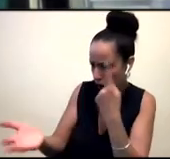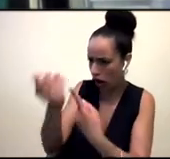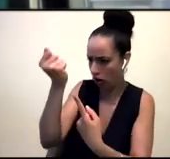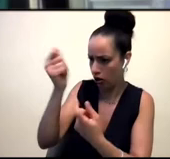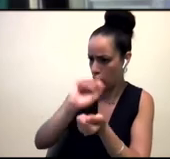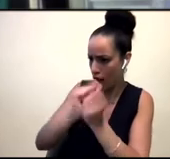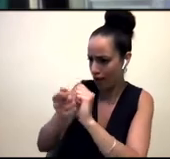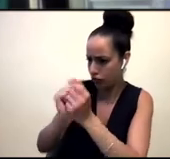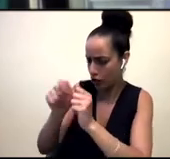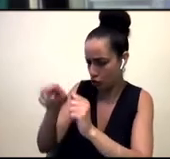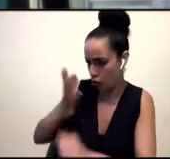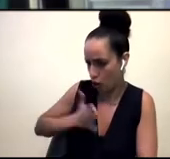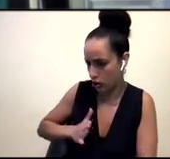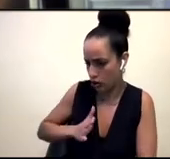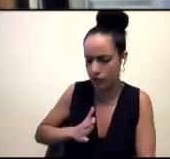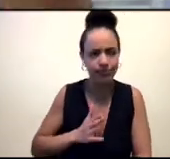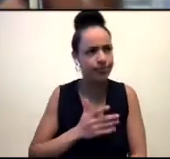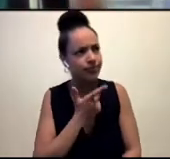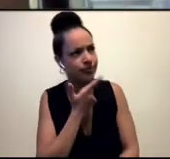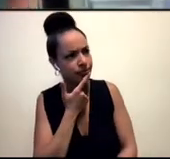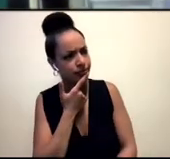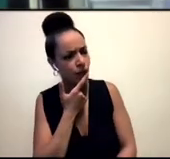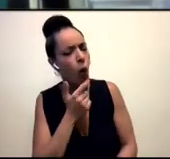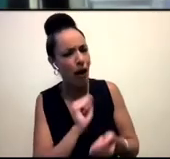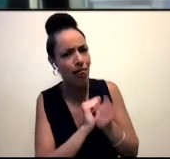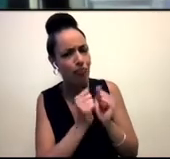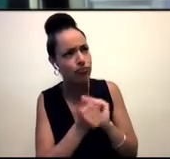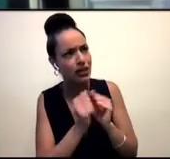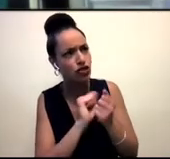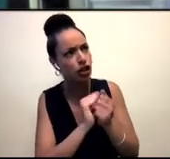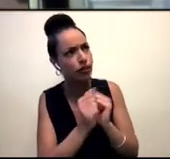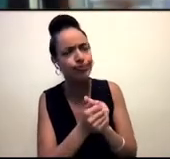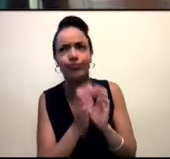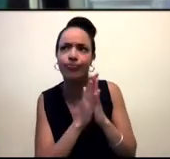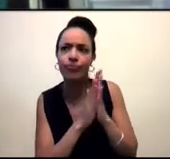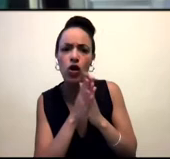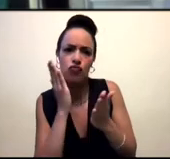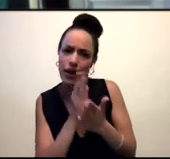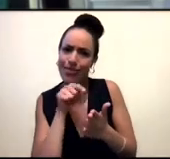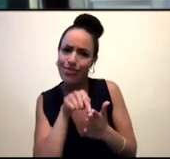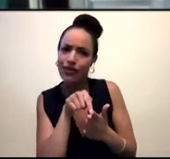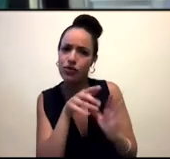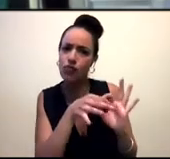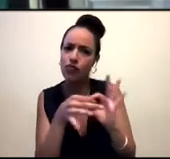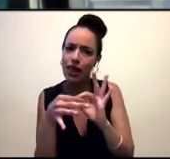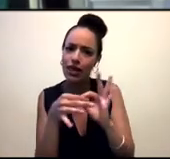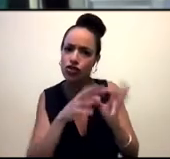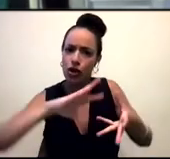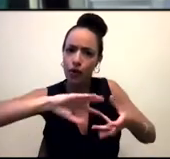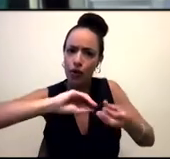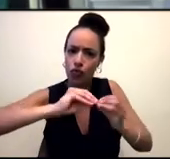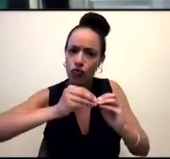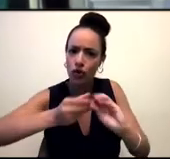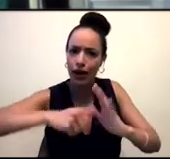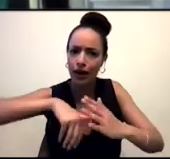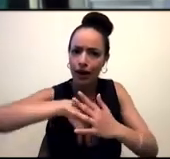about collaboration wrong. Like she was talking about the idea of collaboration as relationship building. And I think about that, you know, is